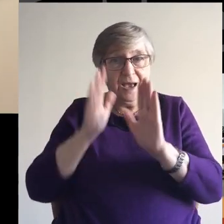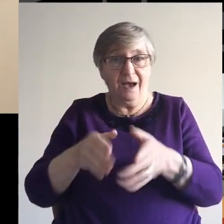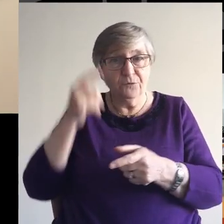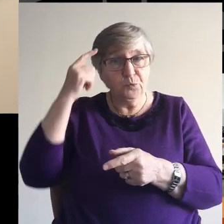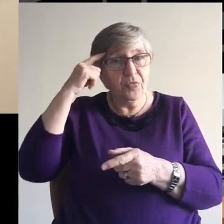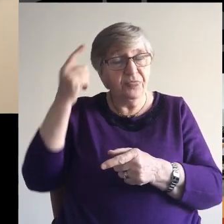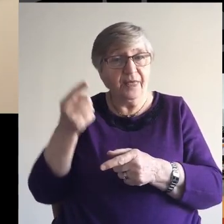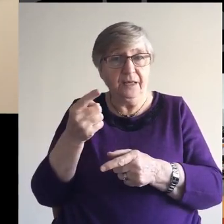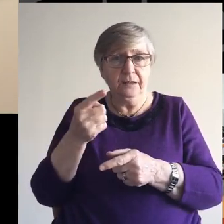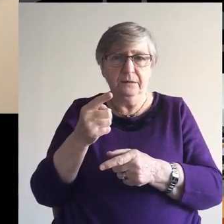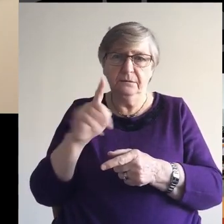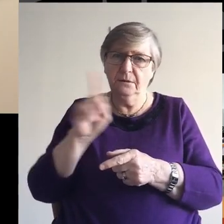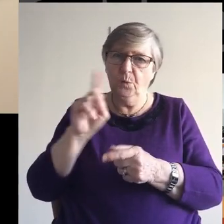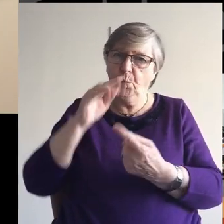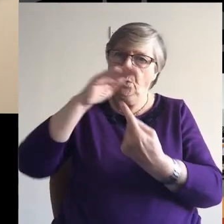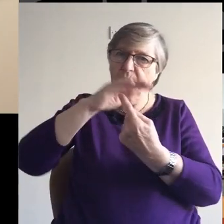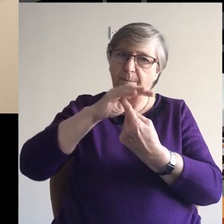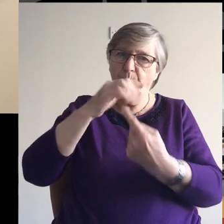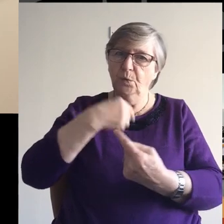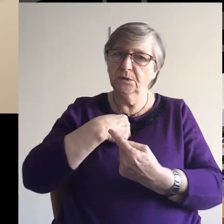our priorities.